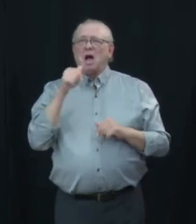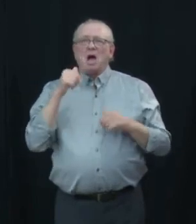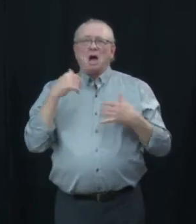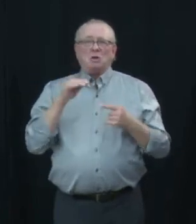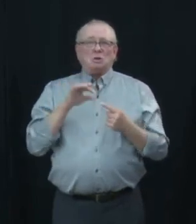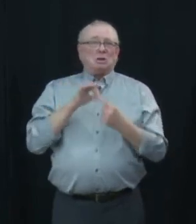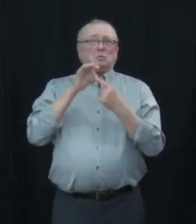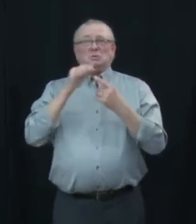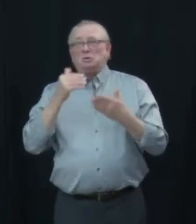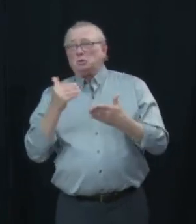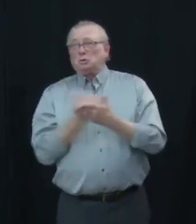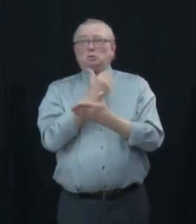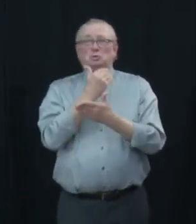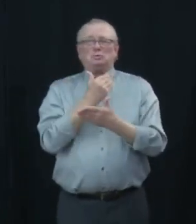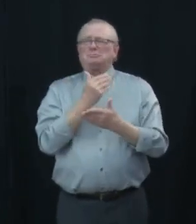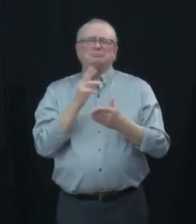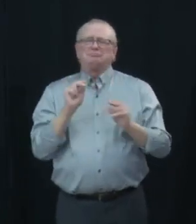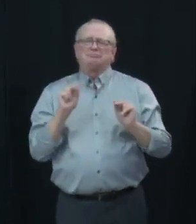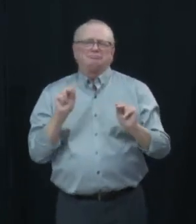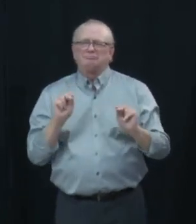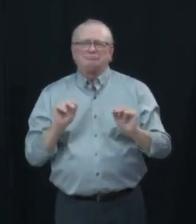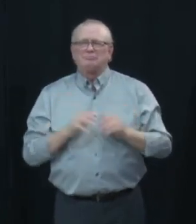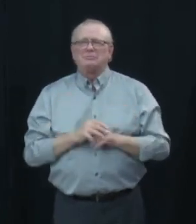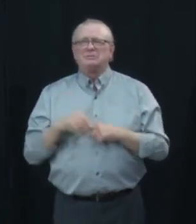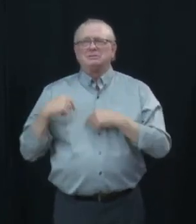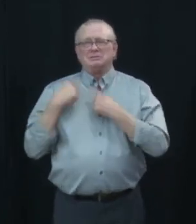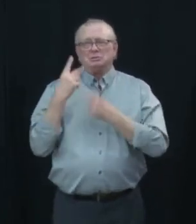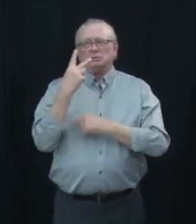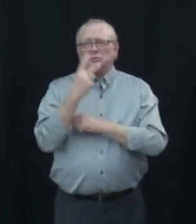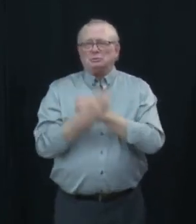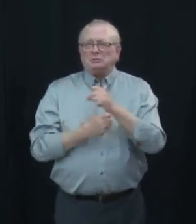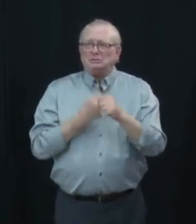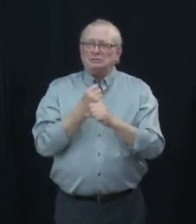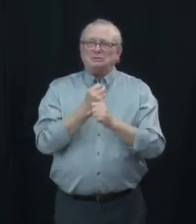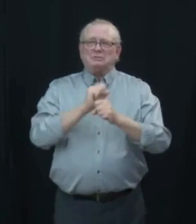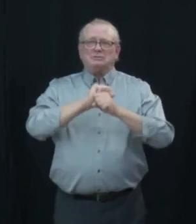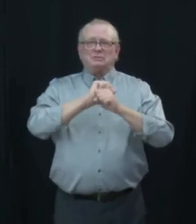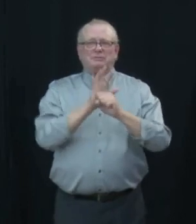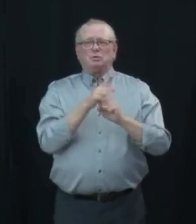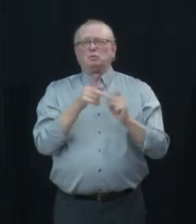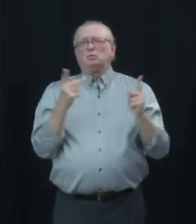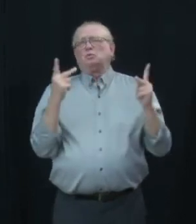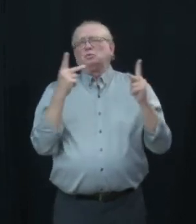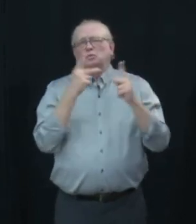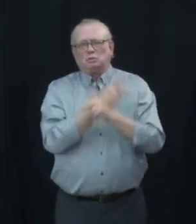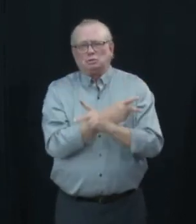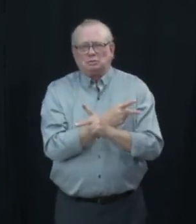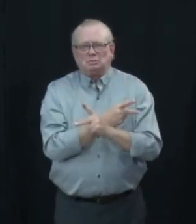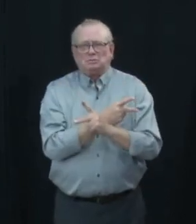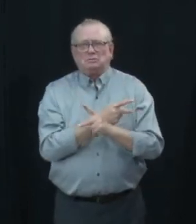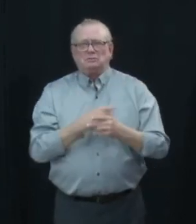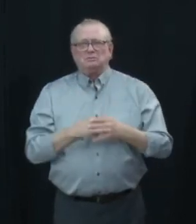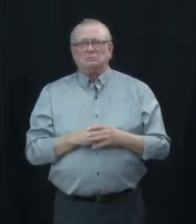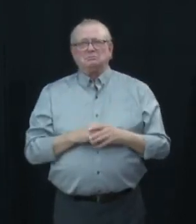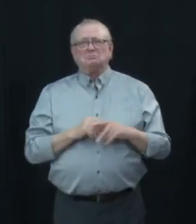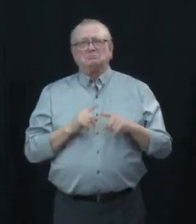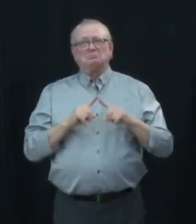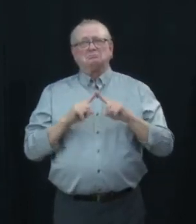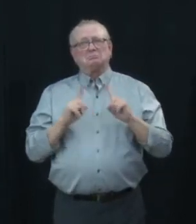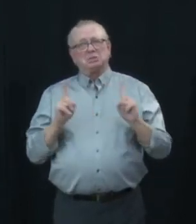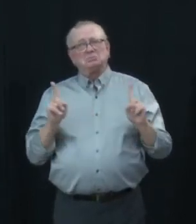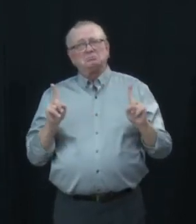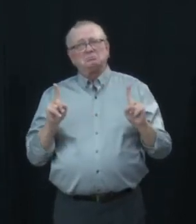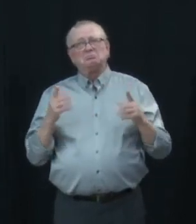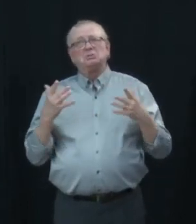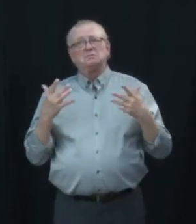19 is straining healthcare services in every provinces including here if you just look at the numbers on paper the fact is we've seen these